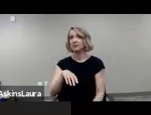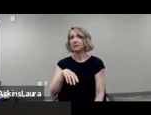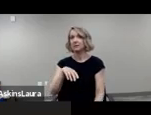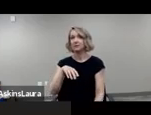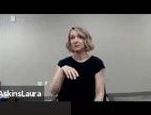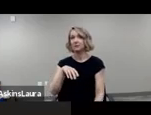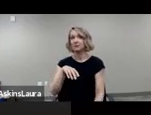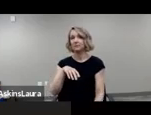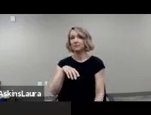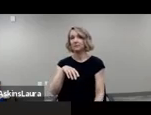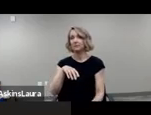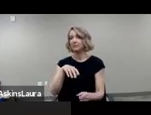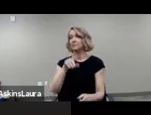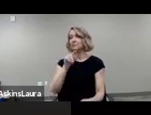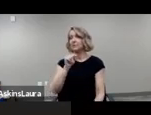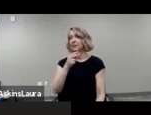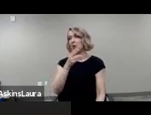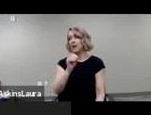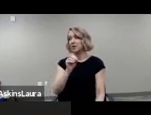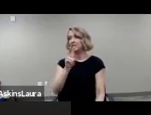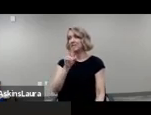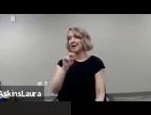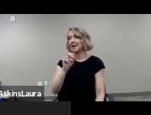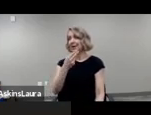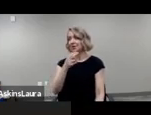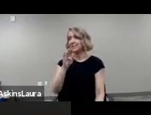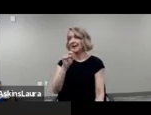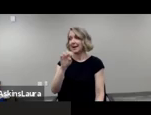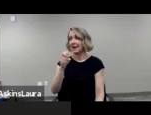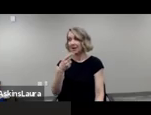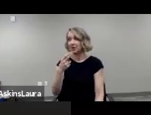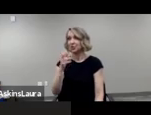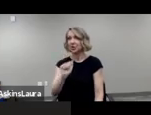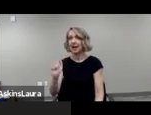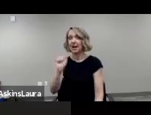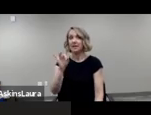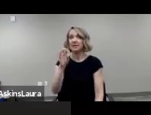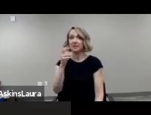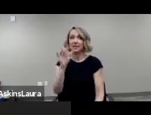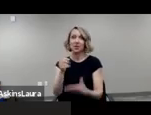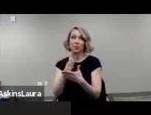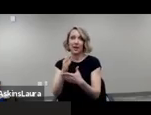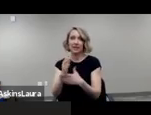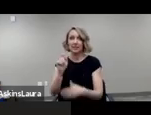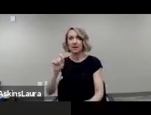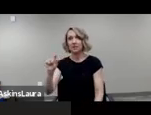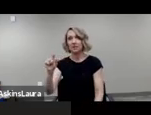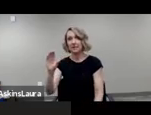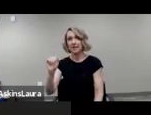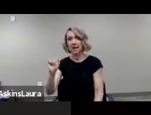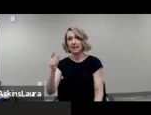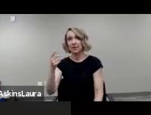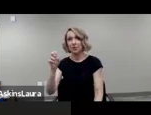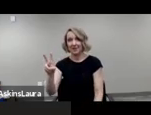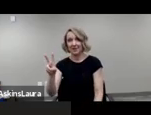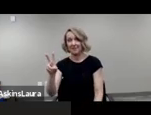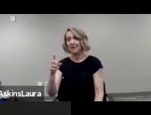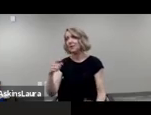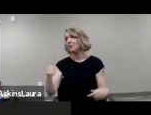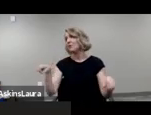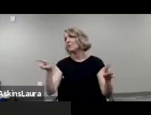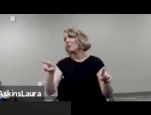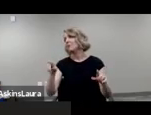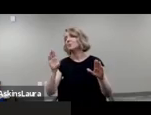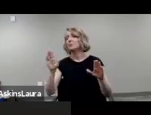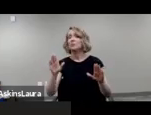-n-h dot b-a-n-h at disability rights ca.org everyone's been so generous with their time with